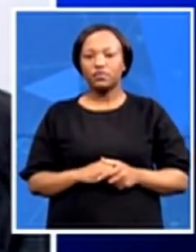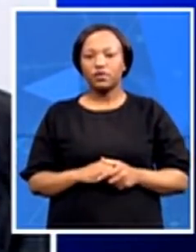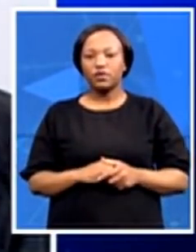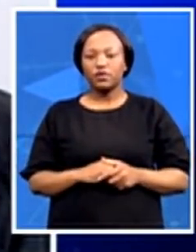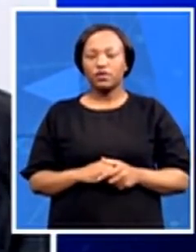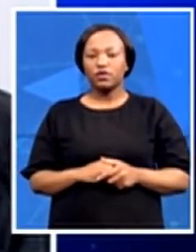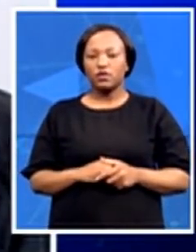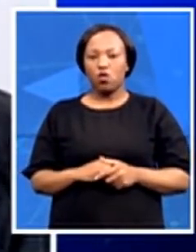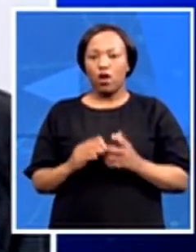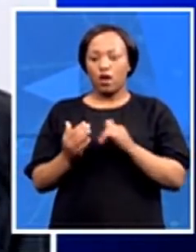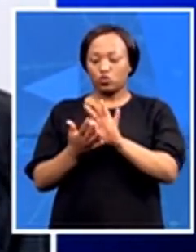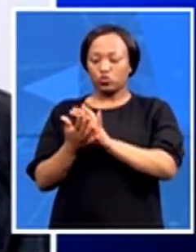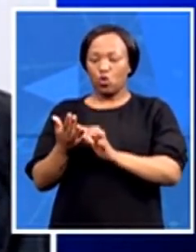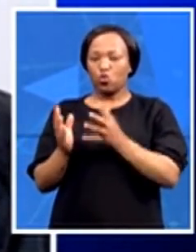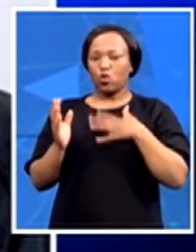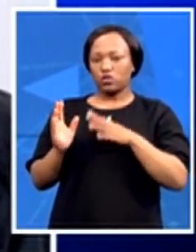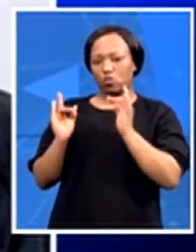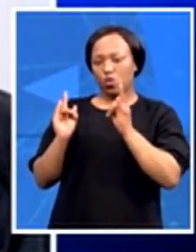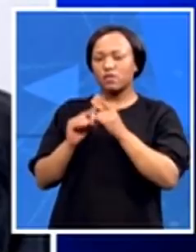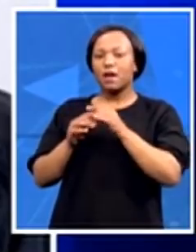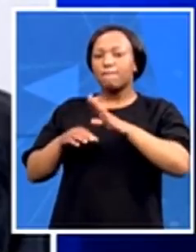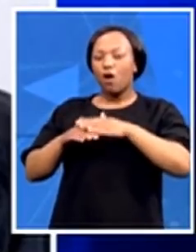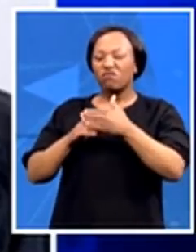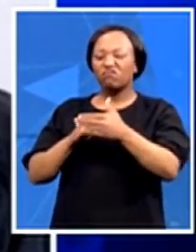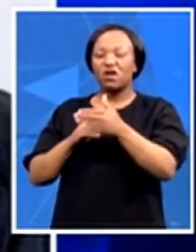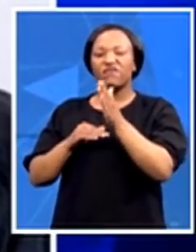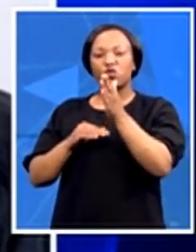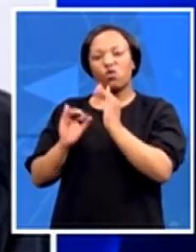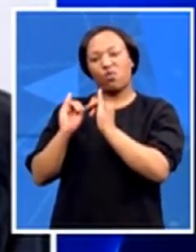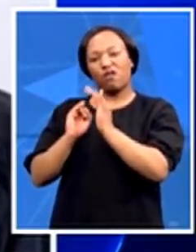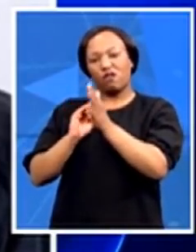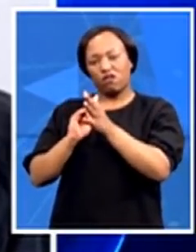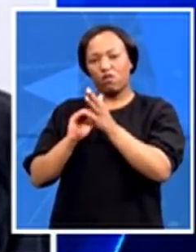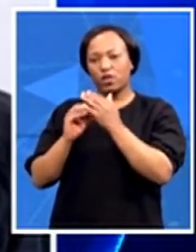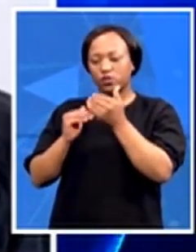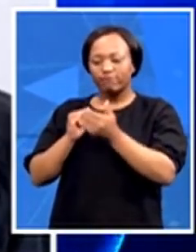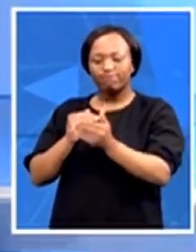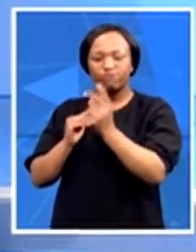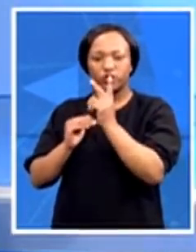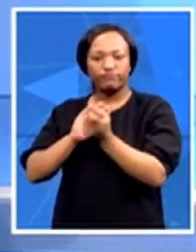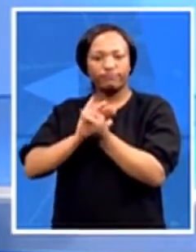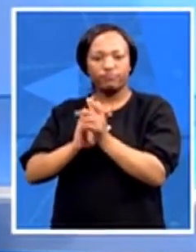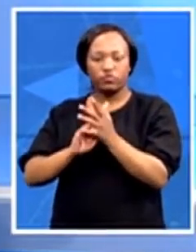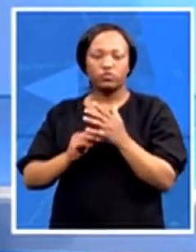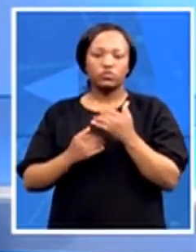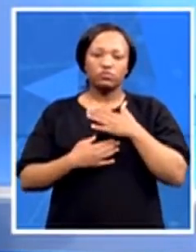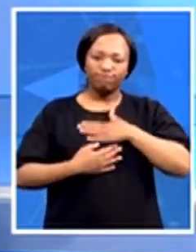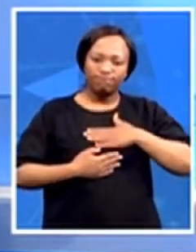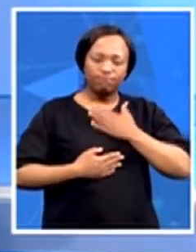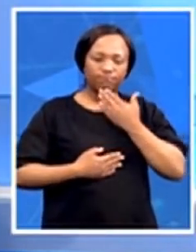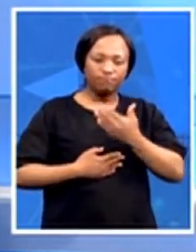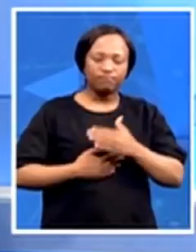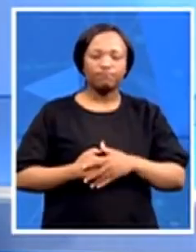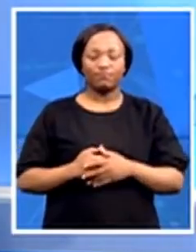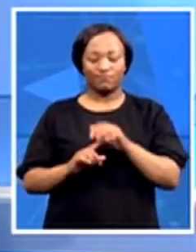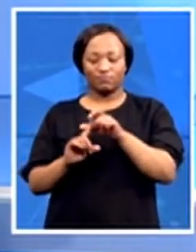more in the future as we watch the story unfold. Perfect. Thank you. Olifir is a director at the African Defence